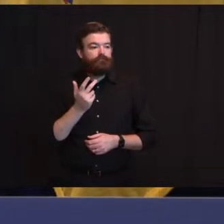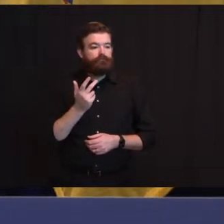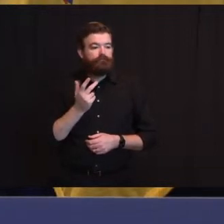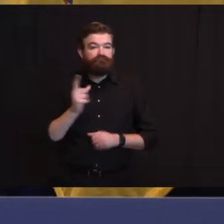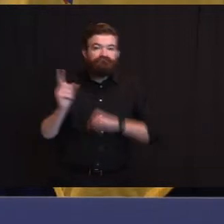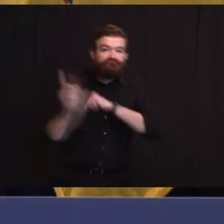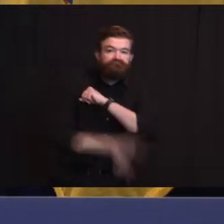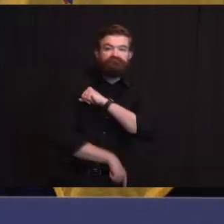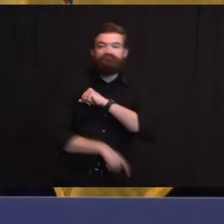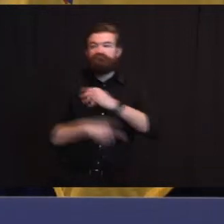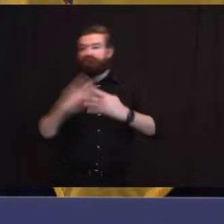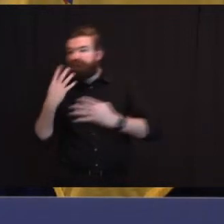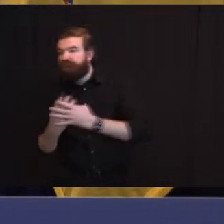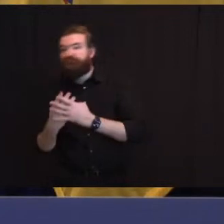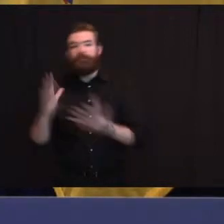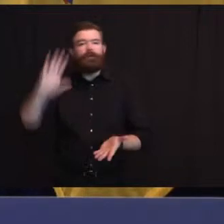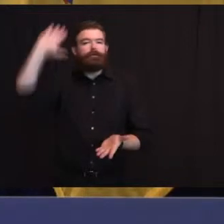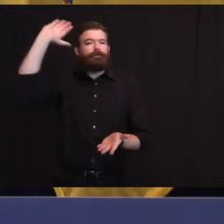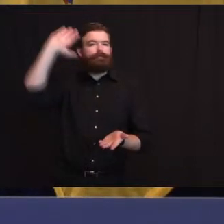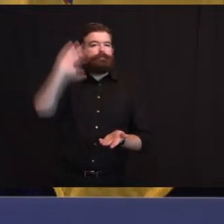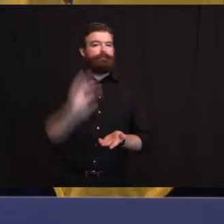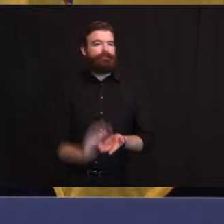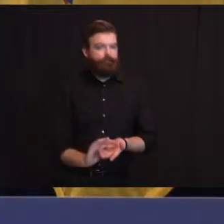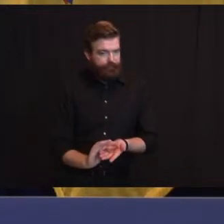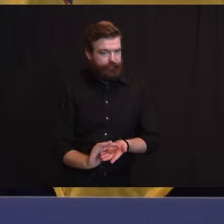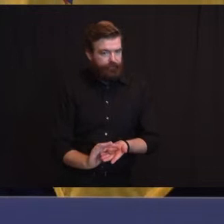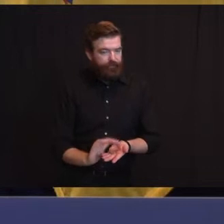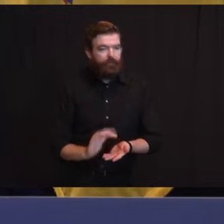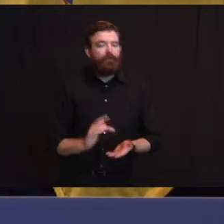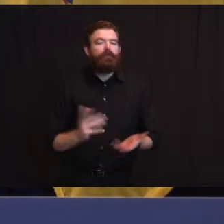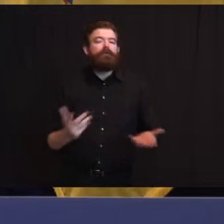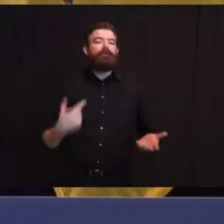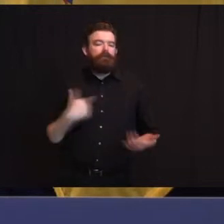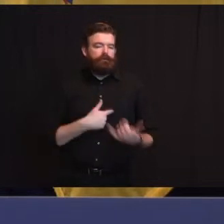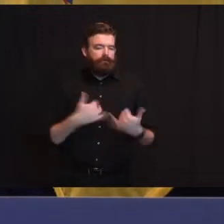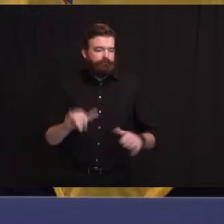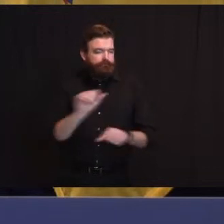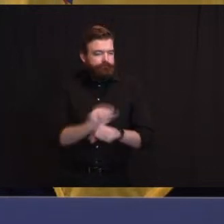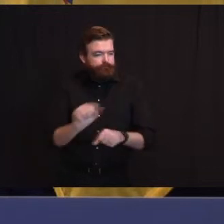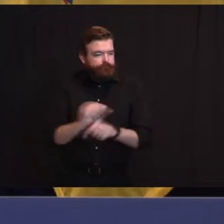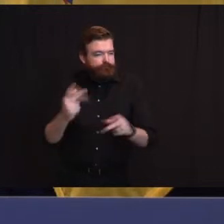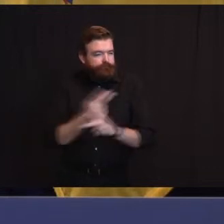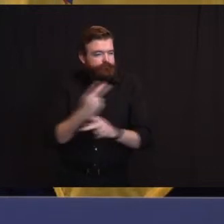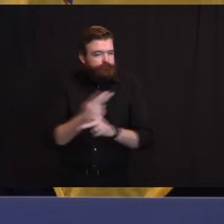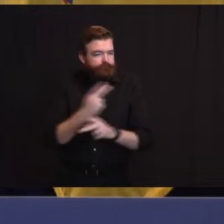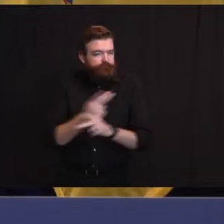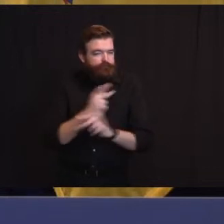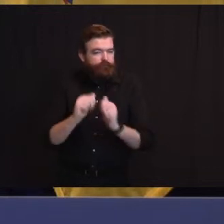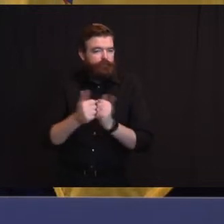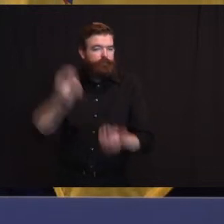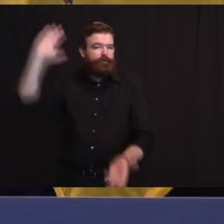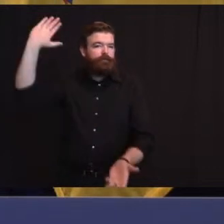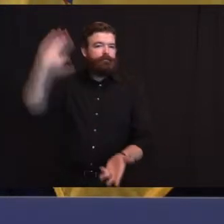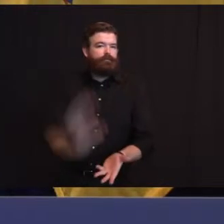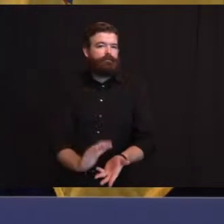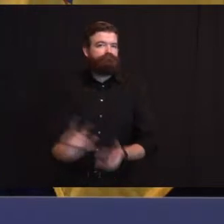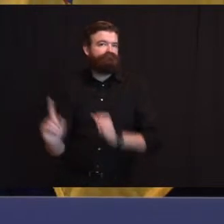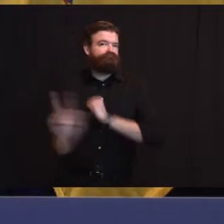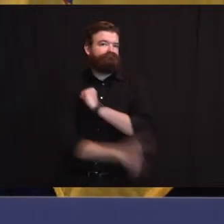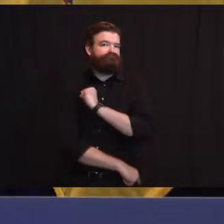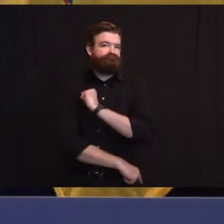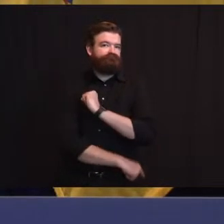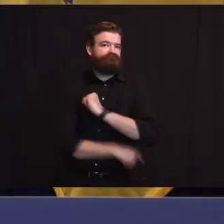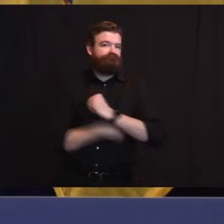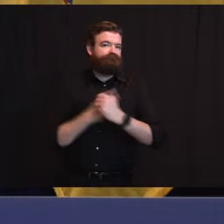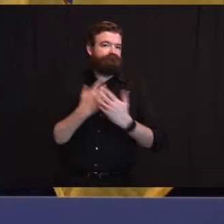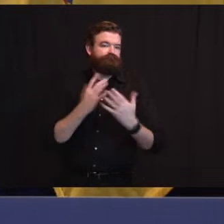and their teams and ours are trying to iron through those as efficiently as we can. Brian asked me this